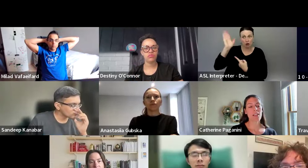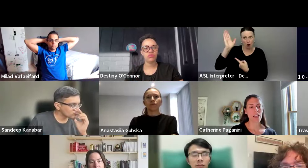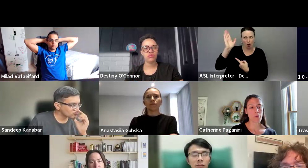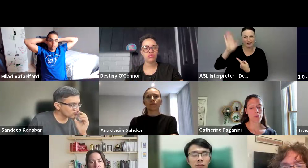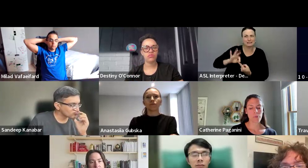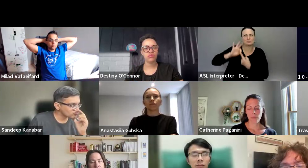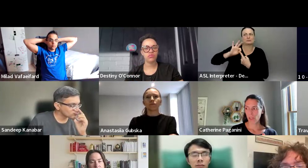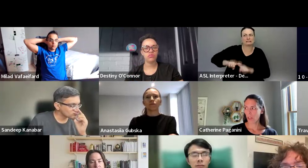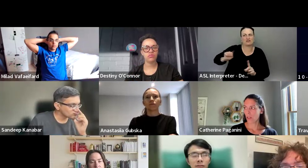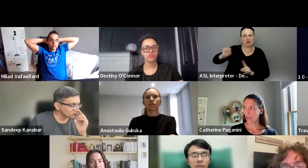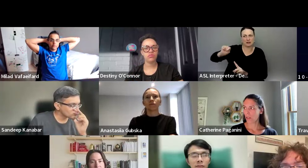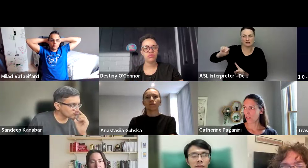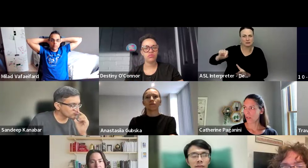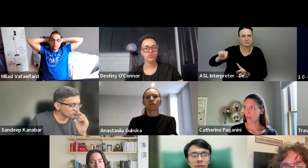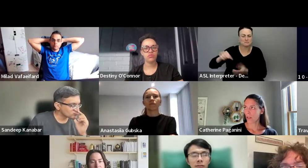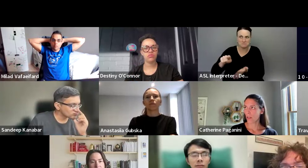think this time.